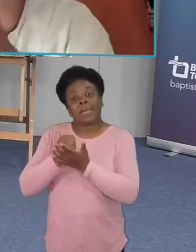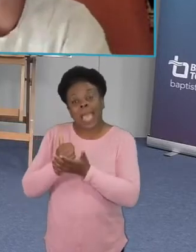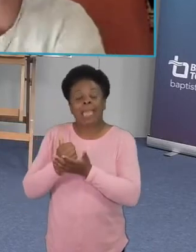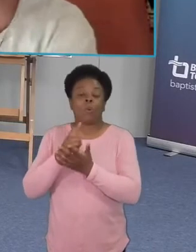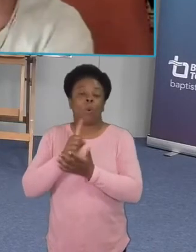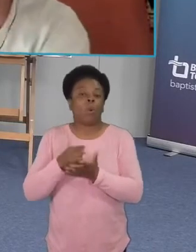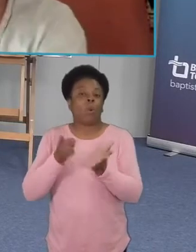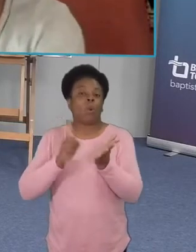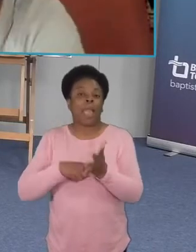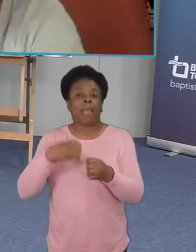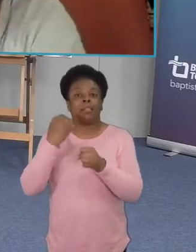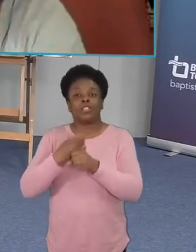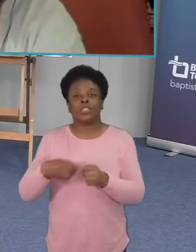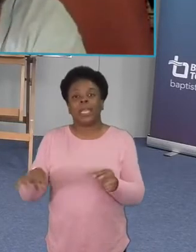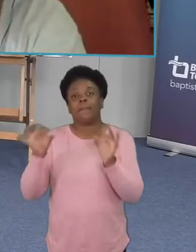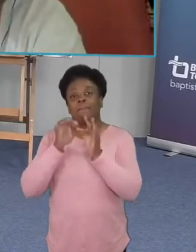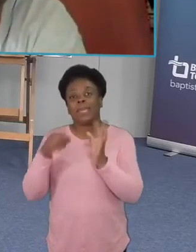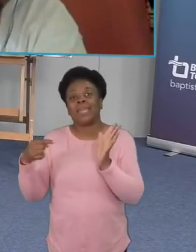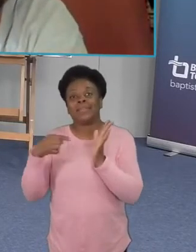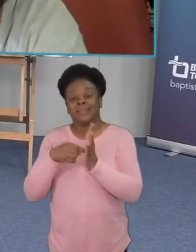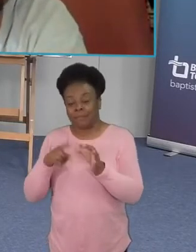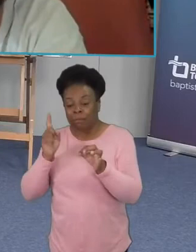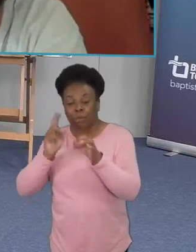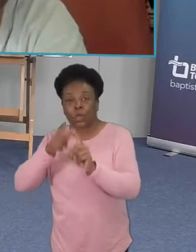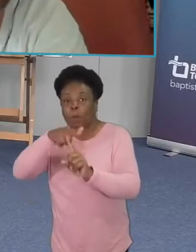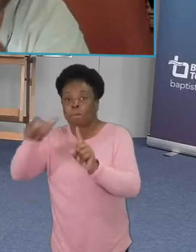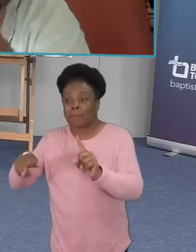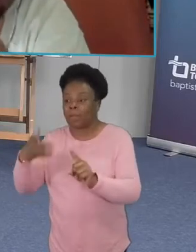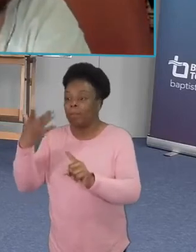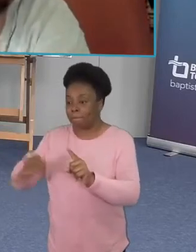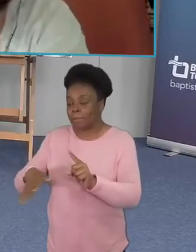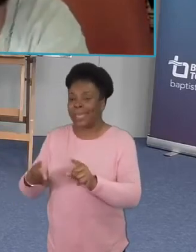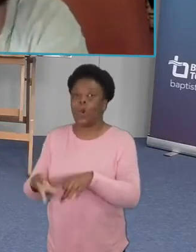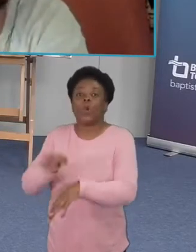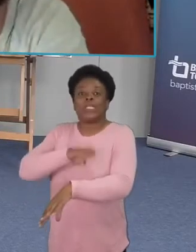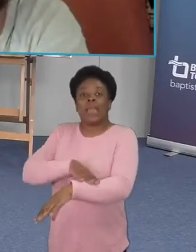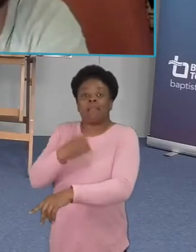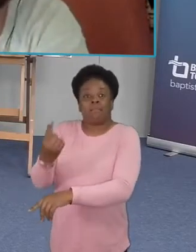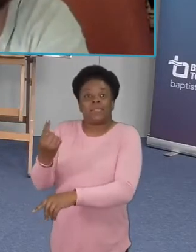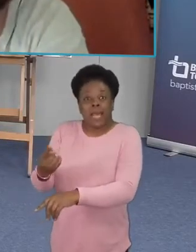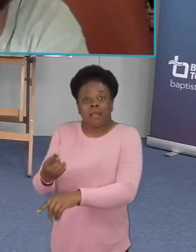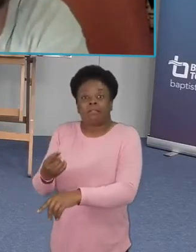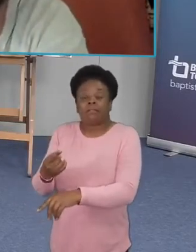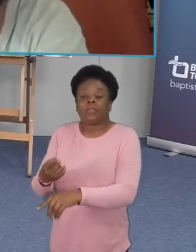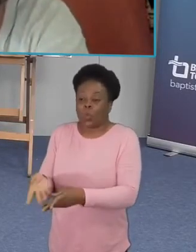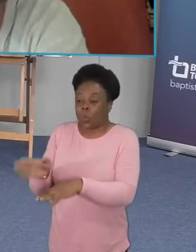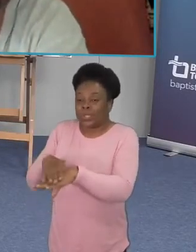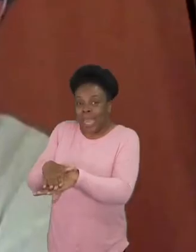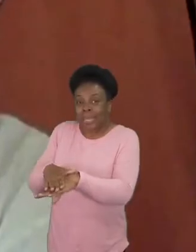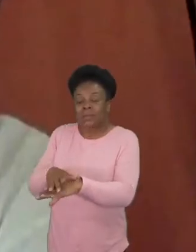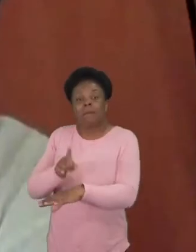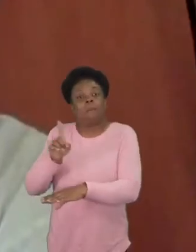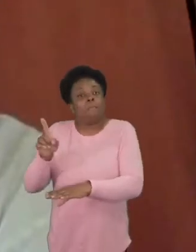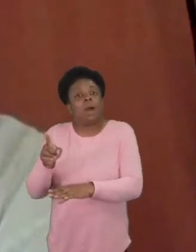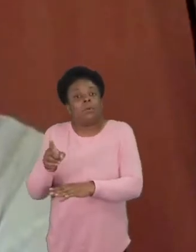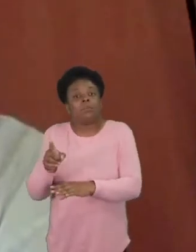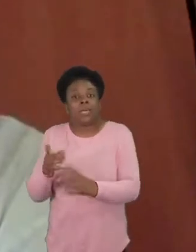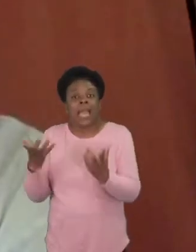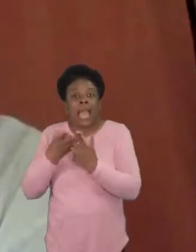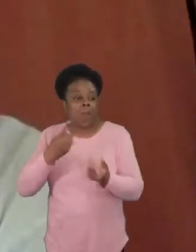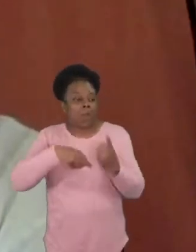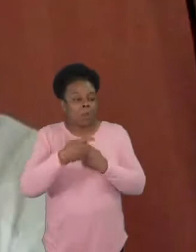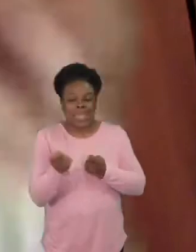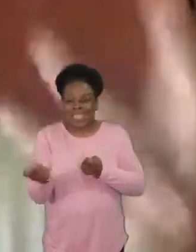we have other folks that would uh believe that the biblical mandate is that marriage is between a man and a woman